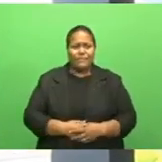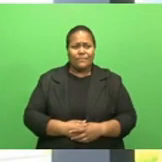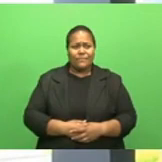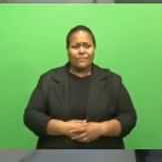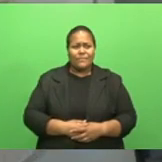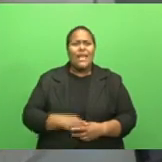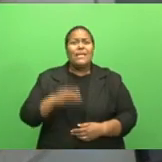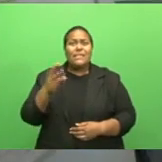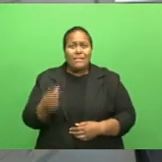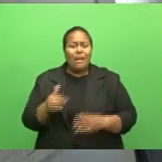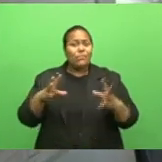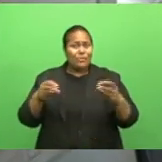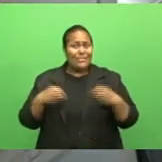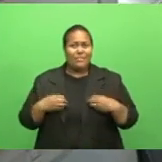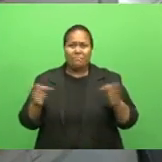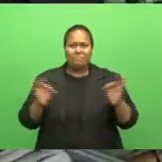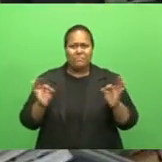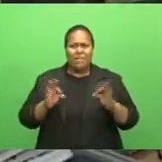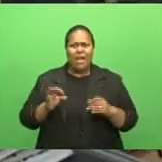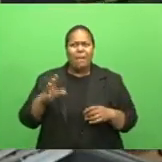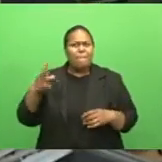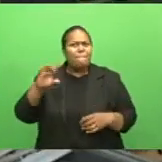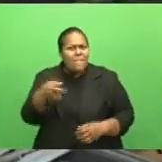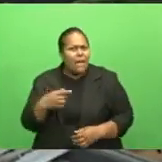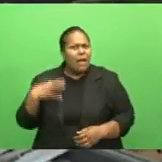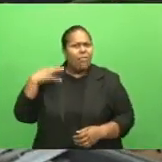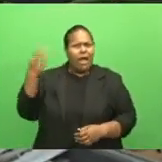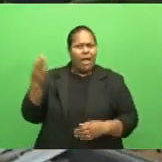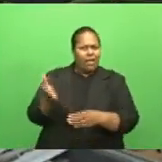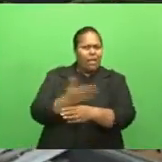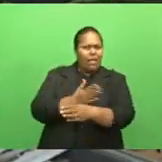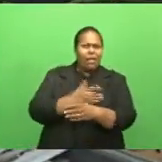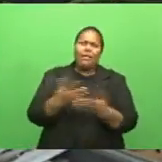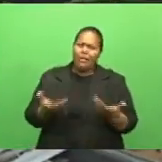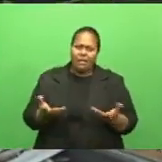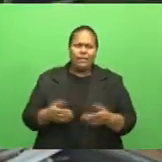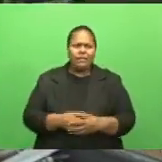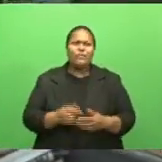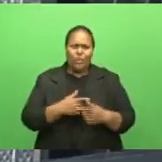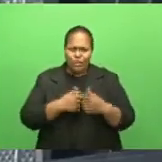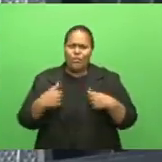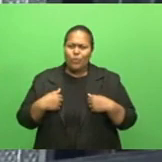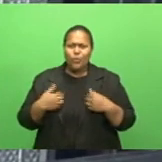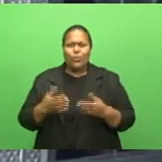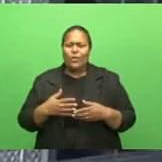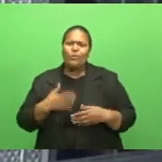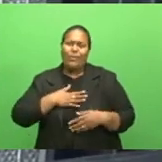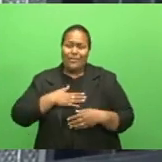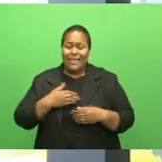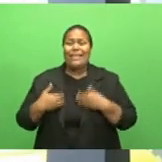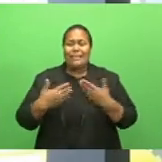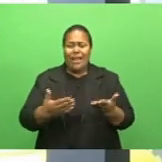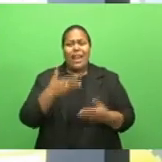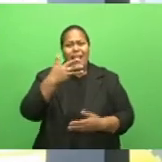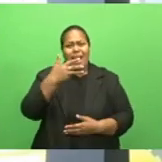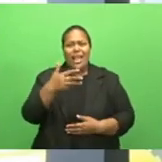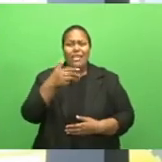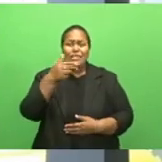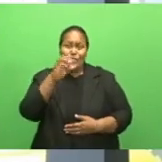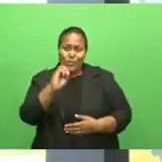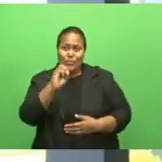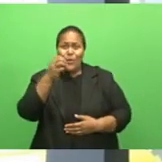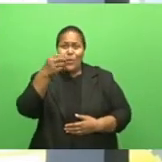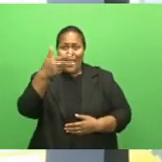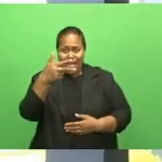allowance. We've been advertising phone numbers. I'll also give my number, 9908166. For those who have